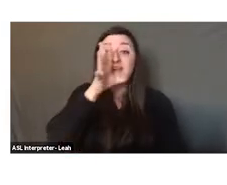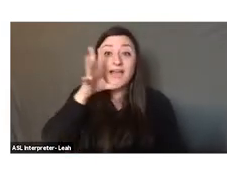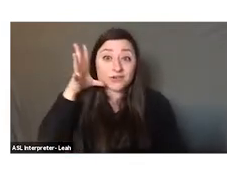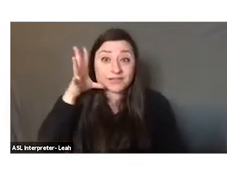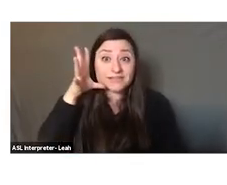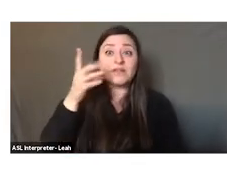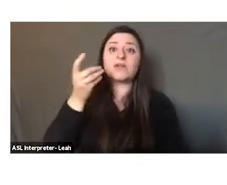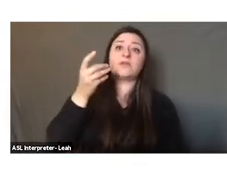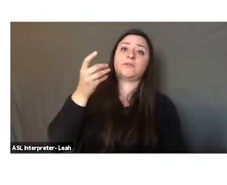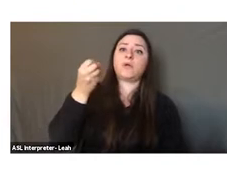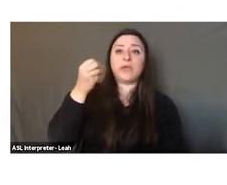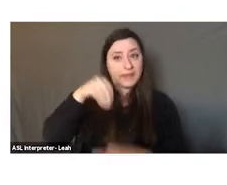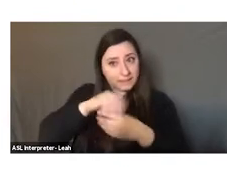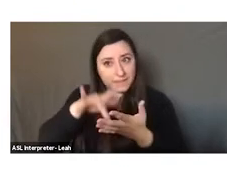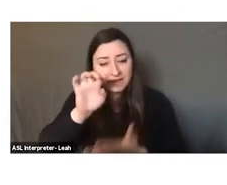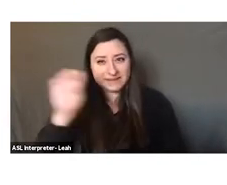the swana or in the Middle East.